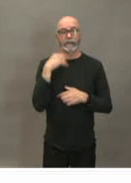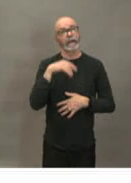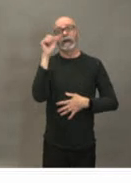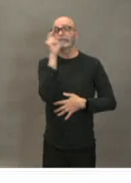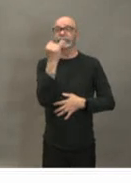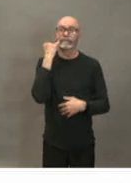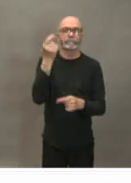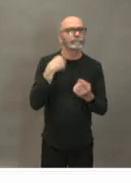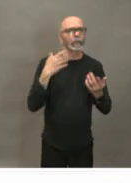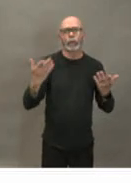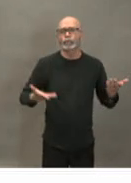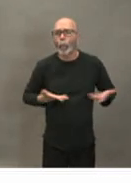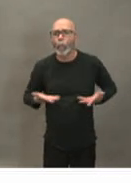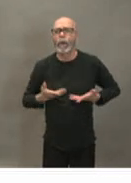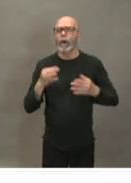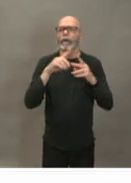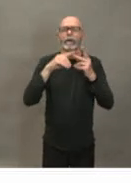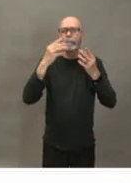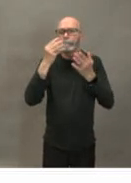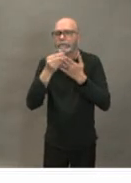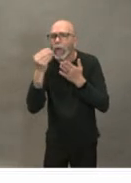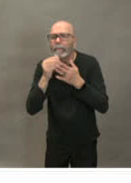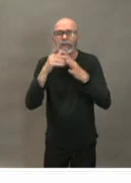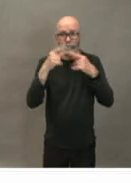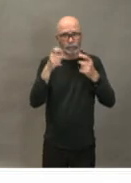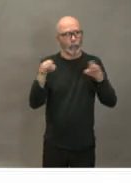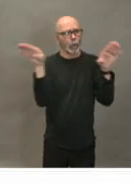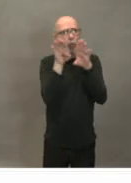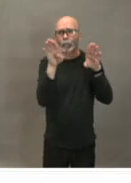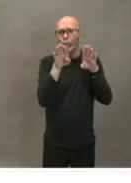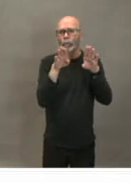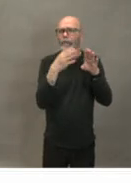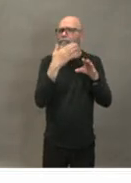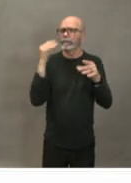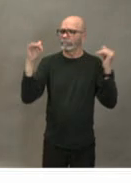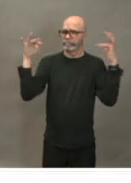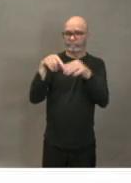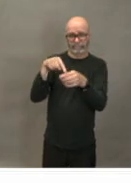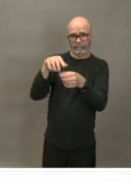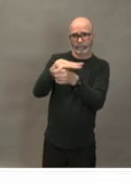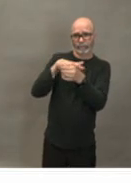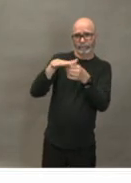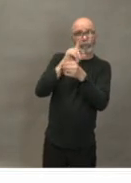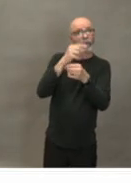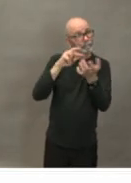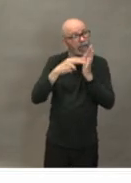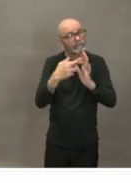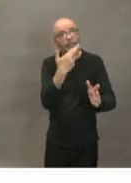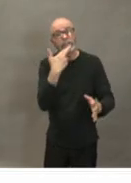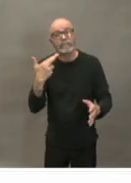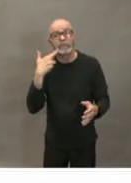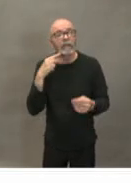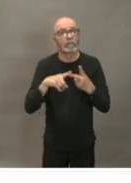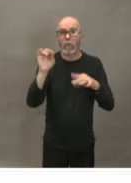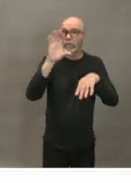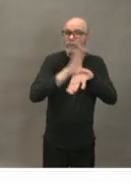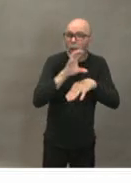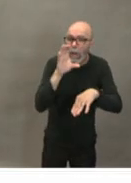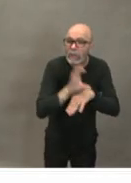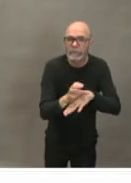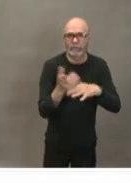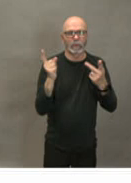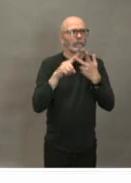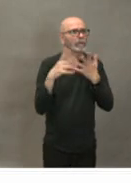or a church even so we're involved in uh i have twice weekly calls with my chief mwix colleagues across the country